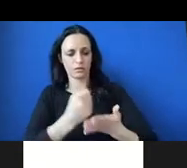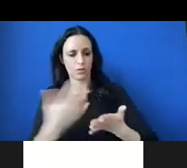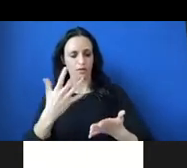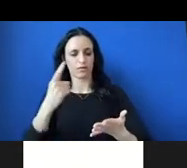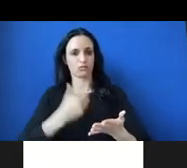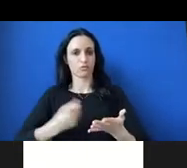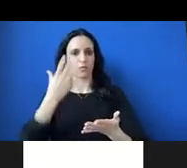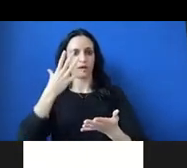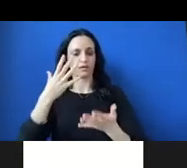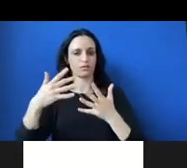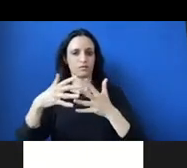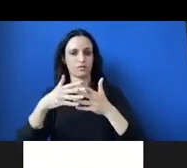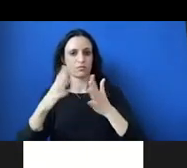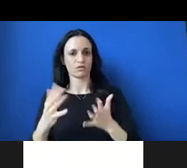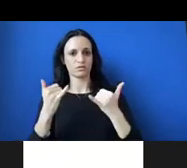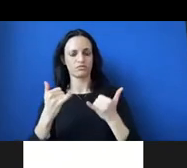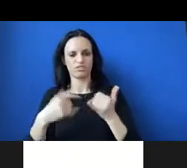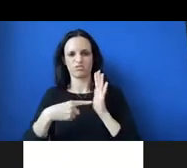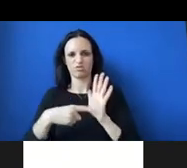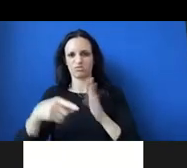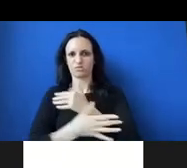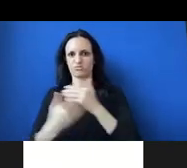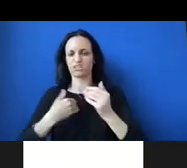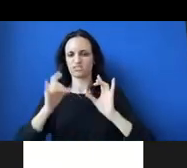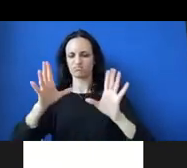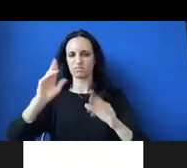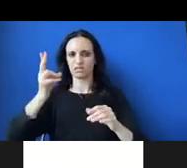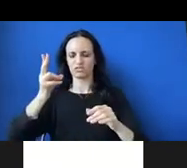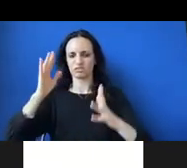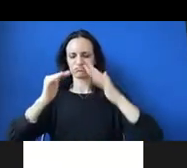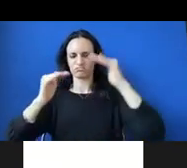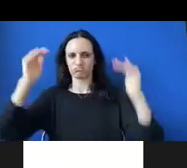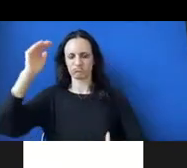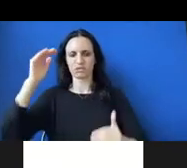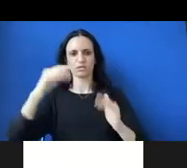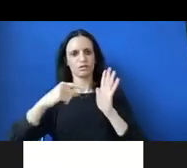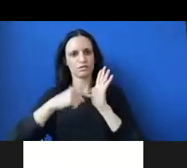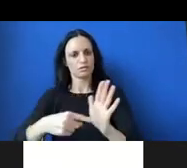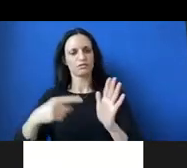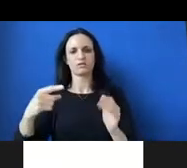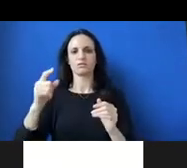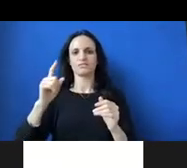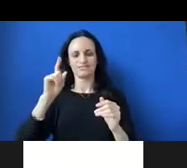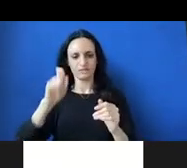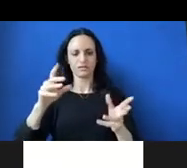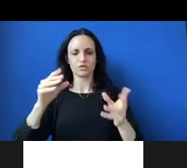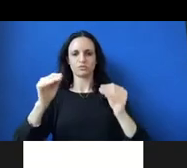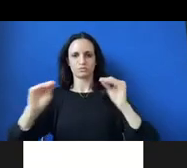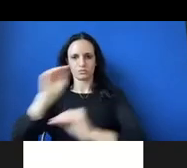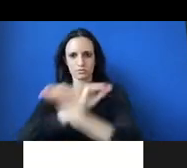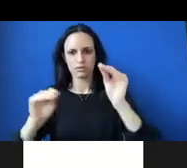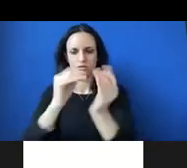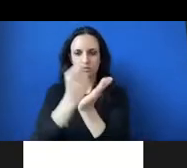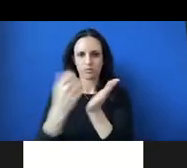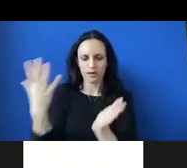illuminates this country's egregious history and lends to the argument of the dire need for the redistribution of wealth and reparations for